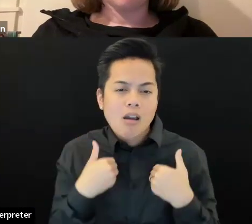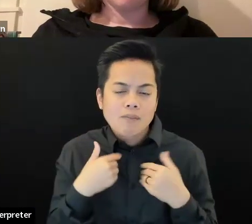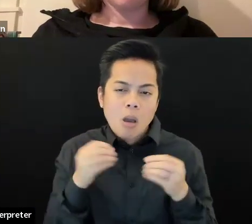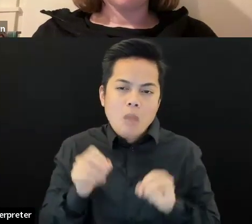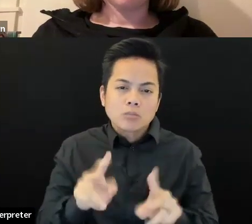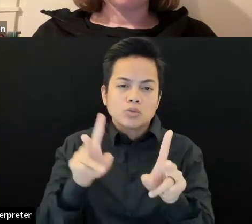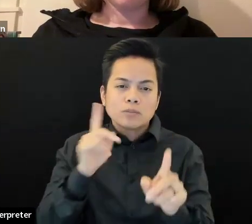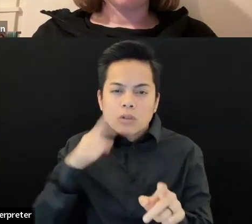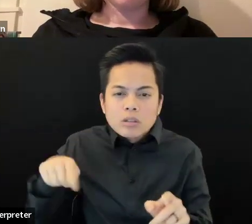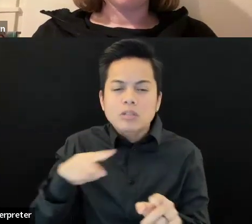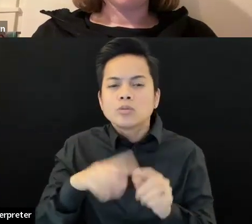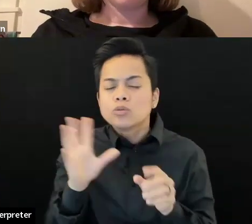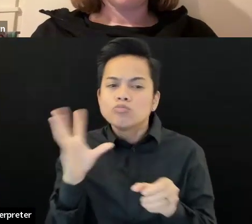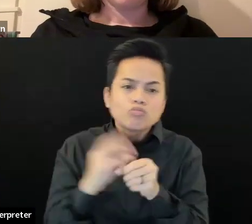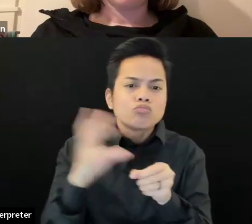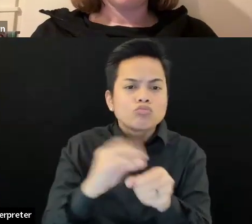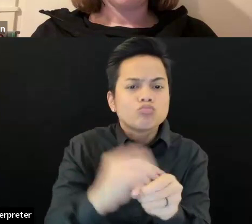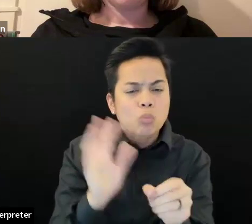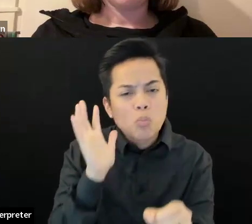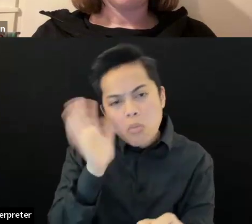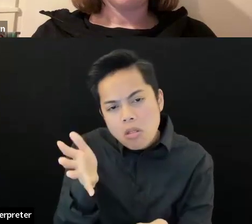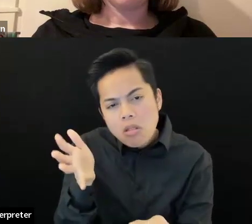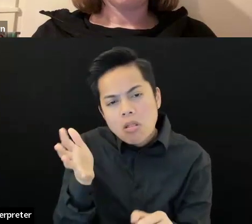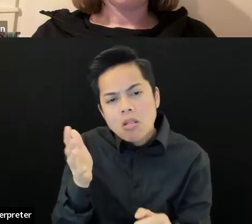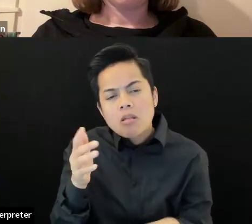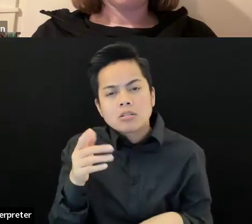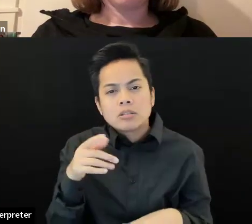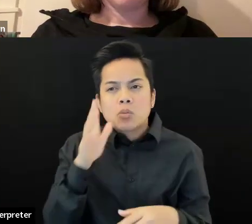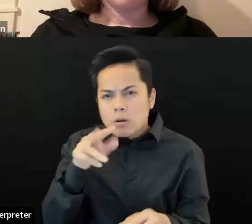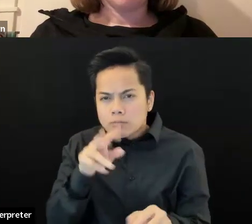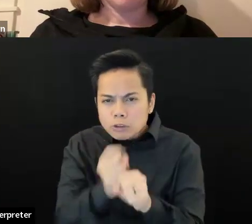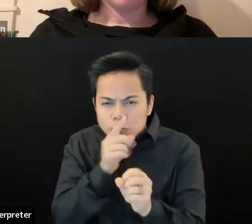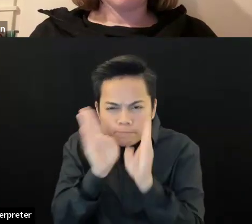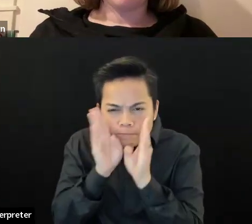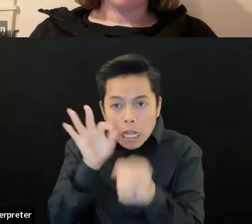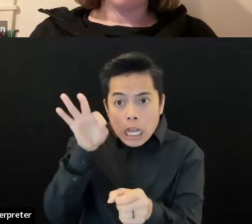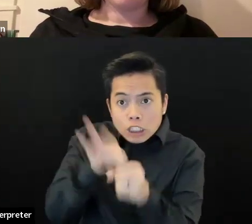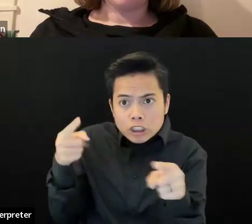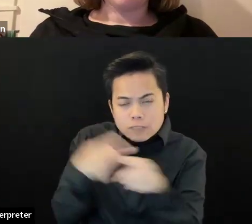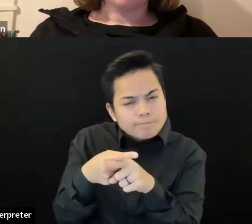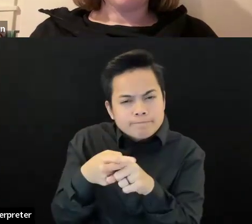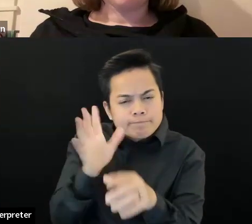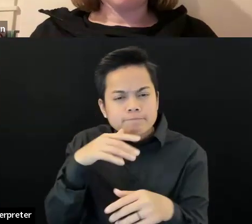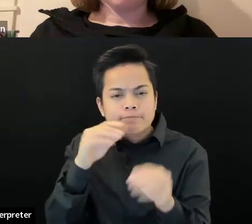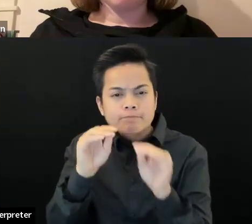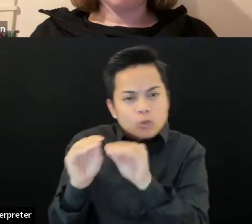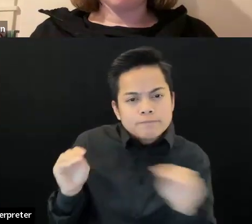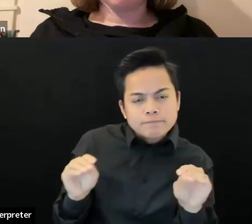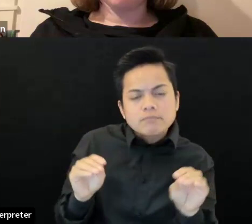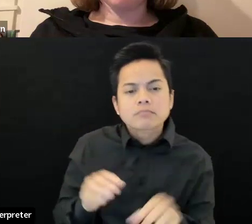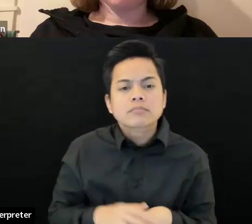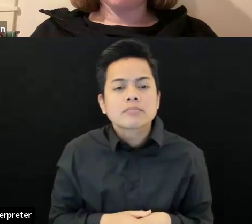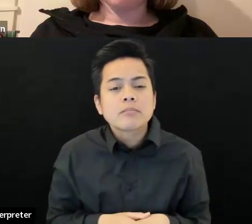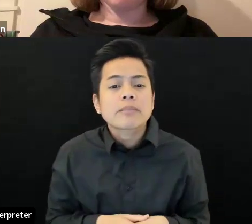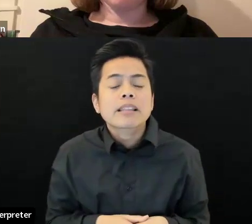to think about election days moving forward. Um, and thank you for the feedback of the furniture. Yes, it is. It is something we have heard from